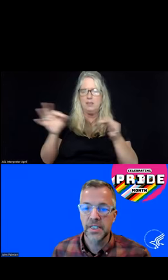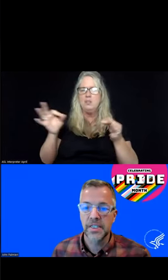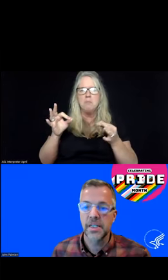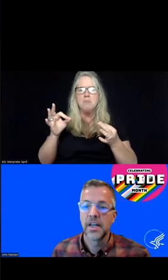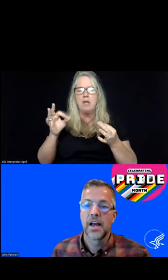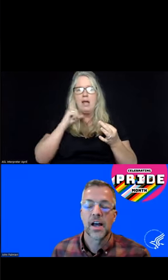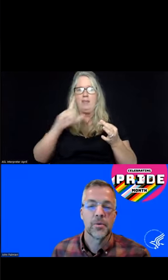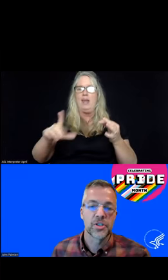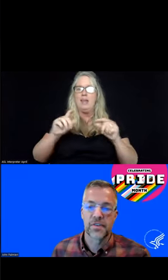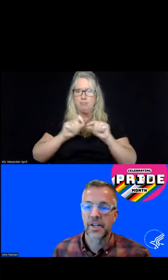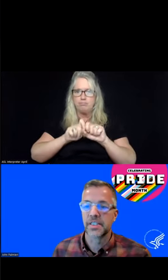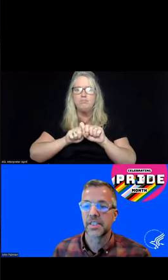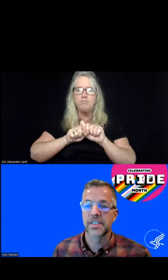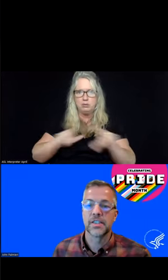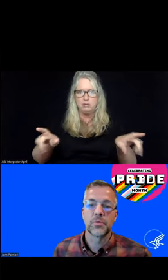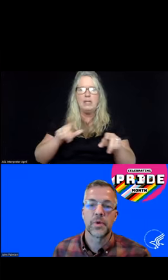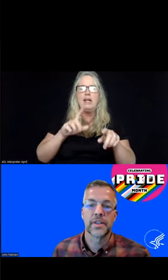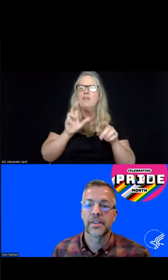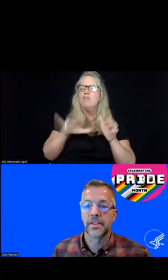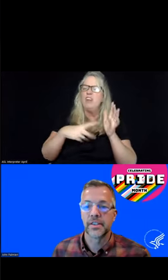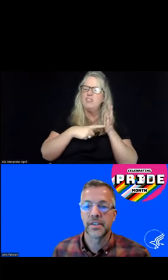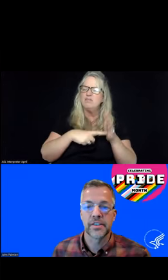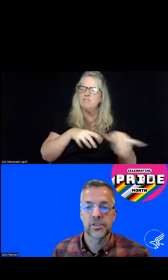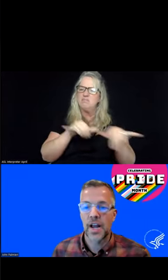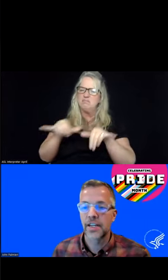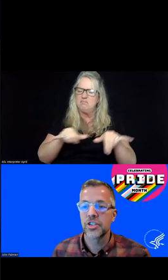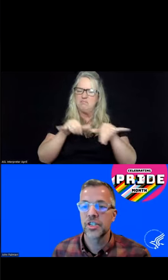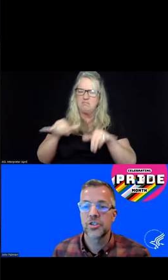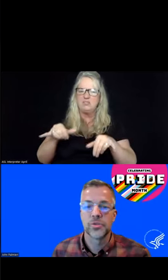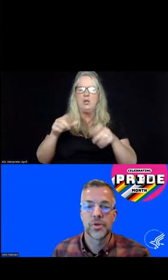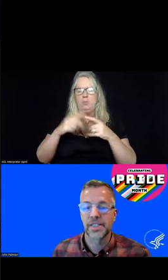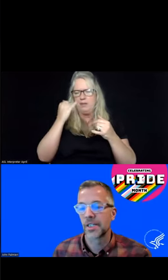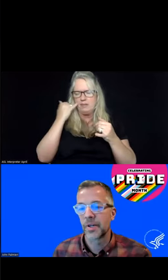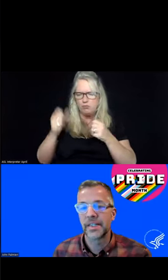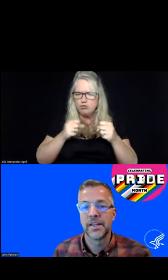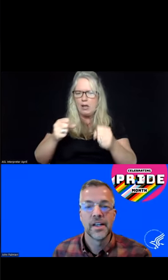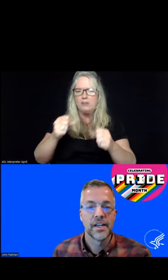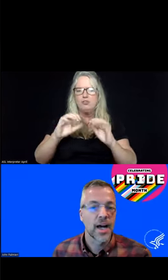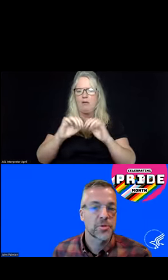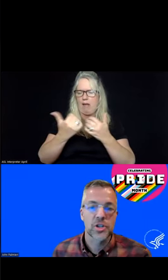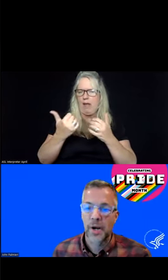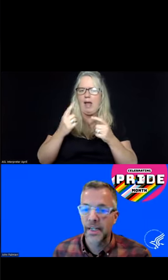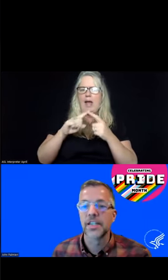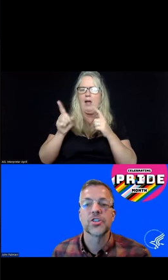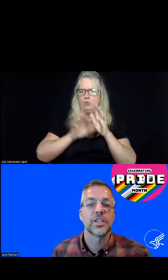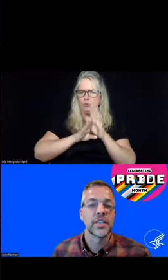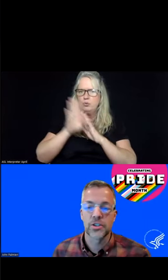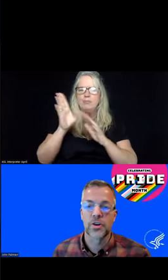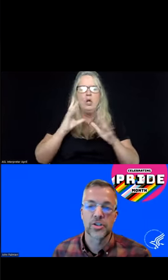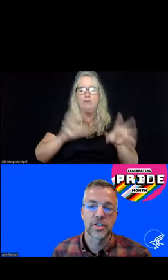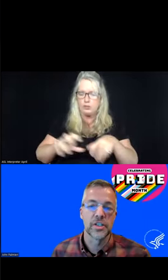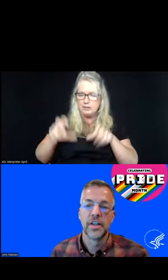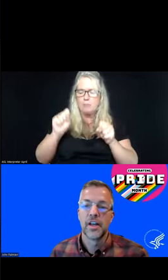released, which is very consistent with the strategy to accelerate adoption, recognition,